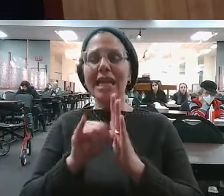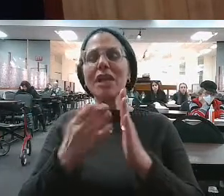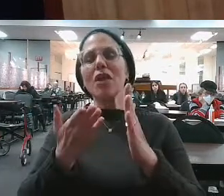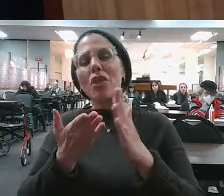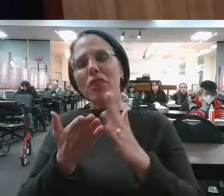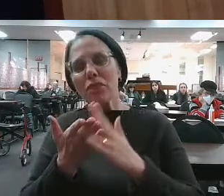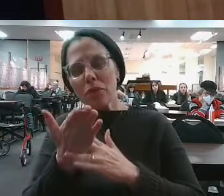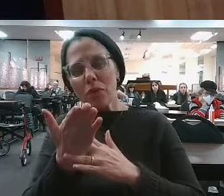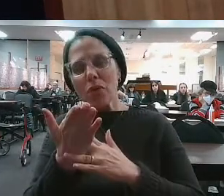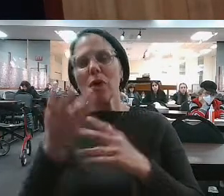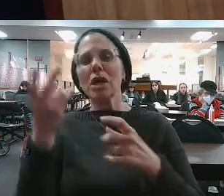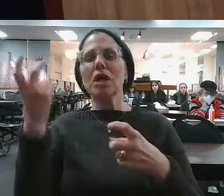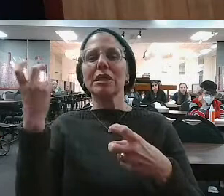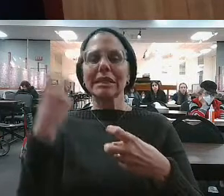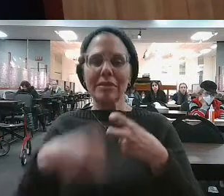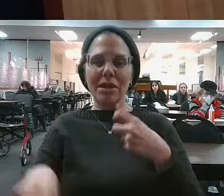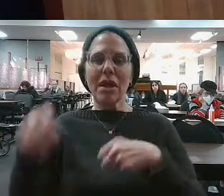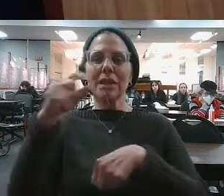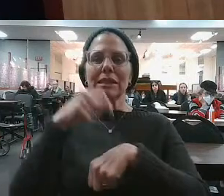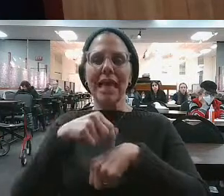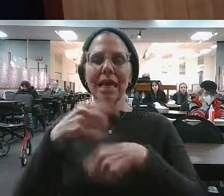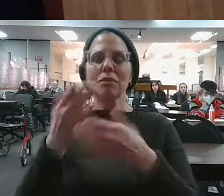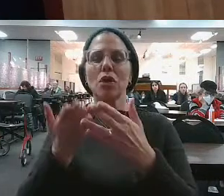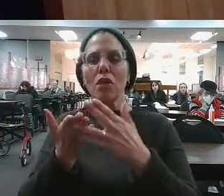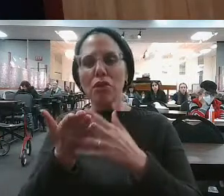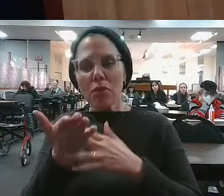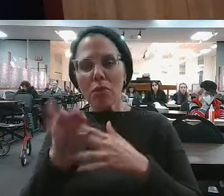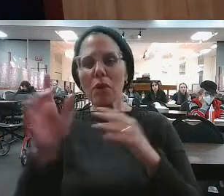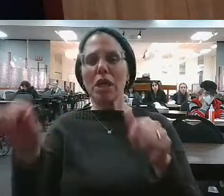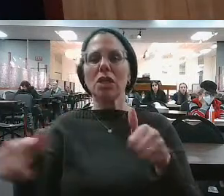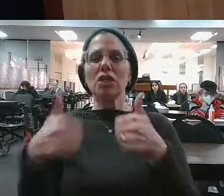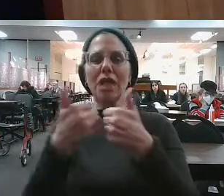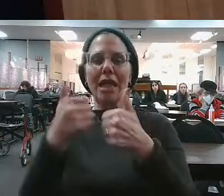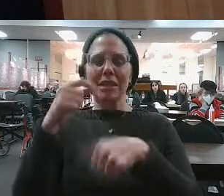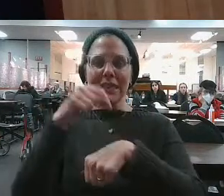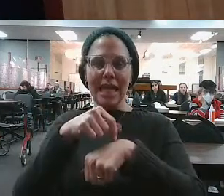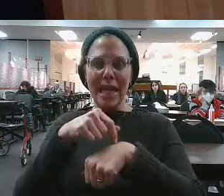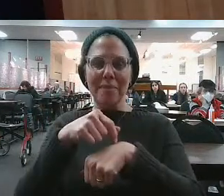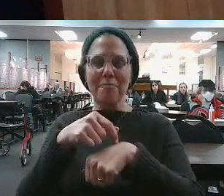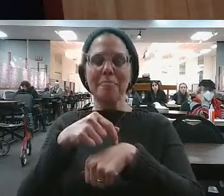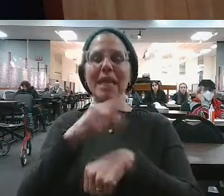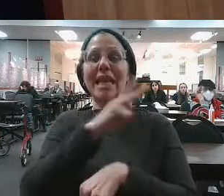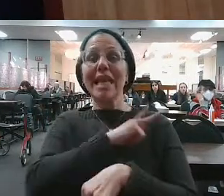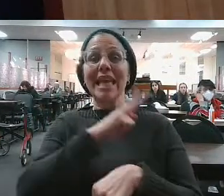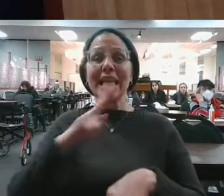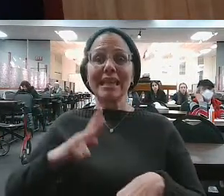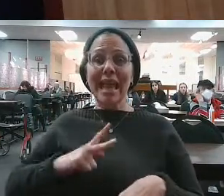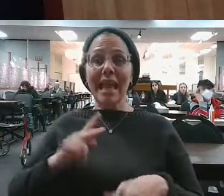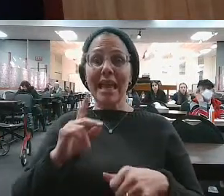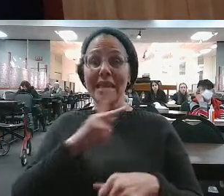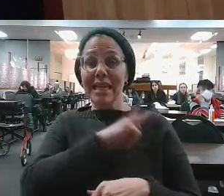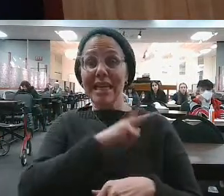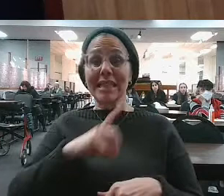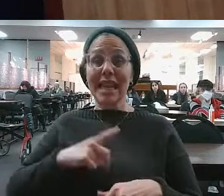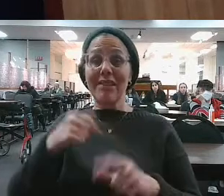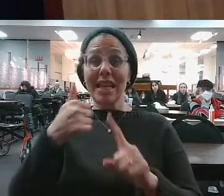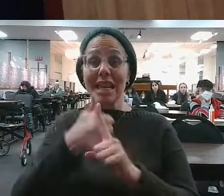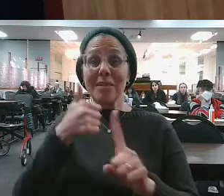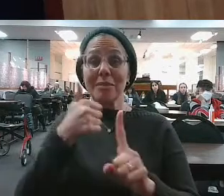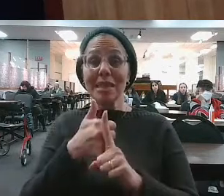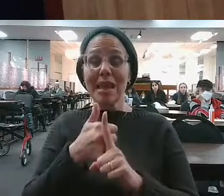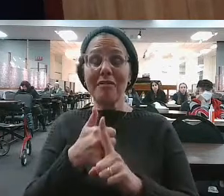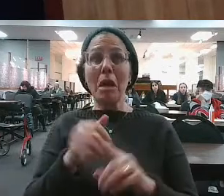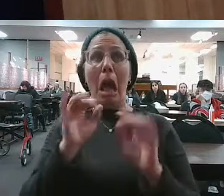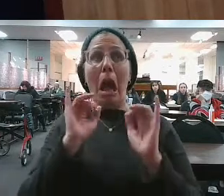is through difficult circumstances. David HaMelech discovers, discovers, has an incredible spiritual epiphany